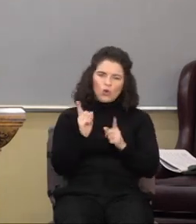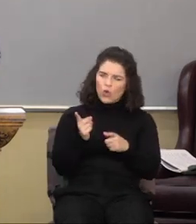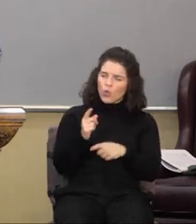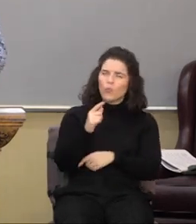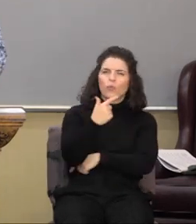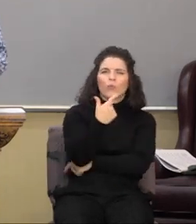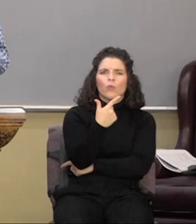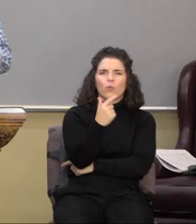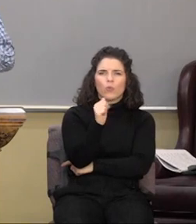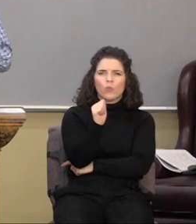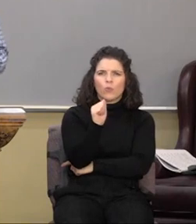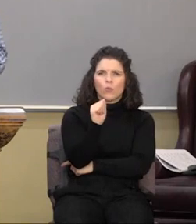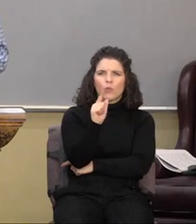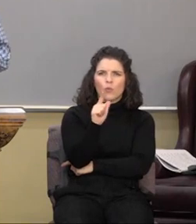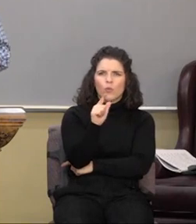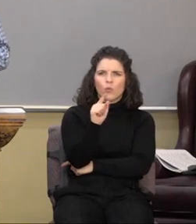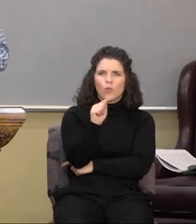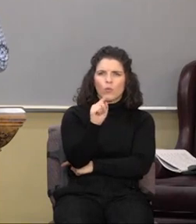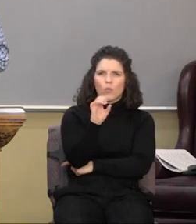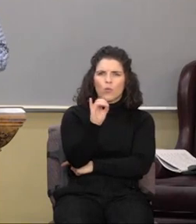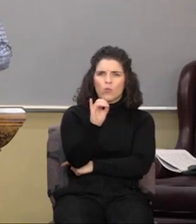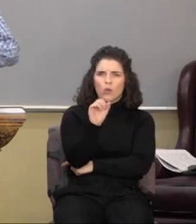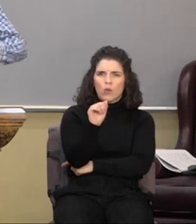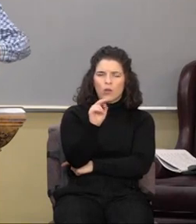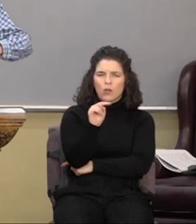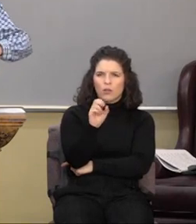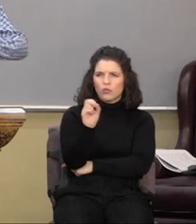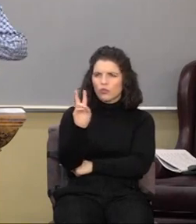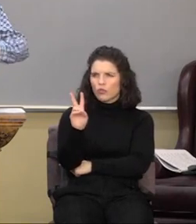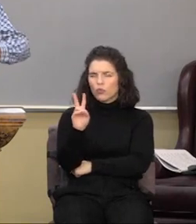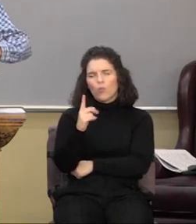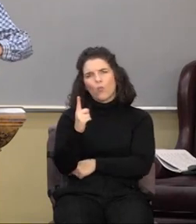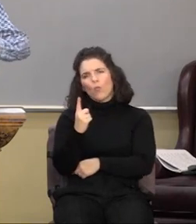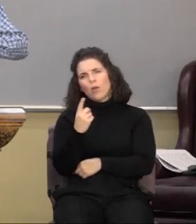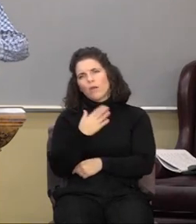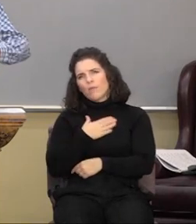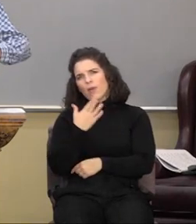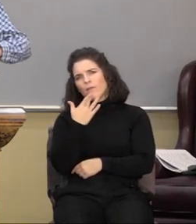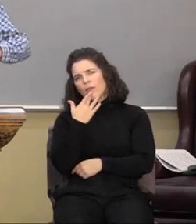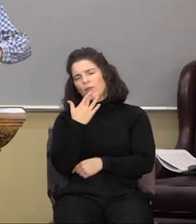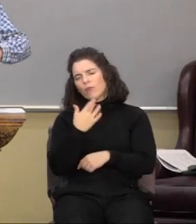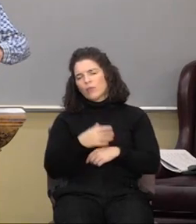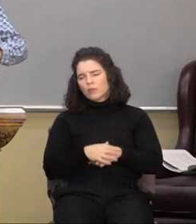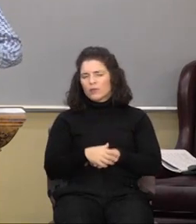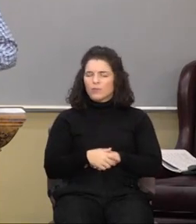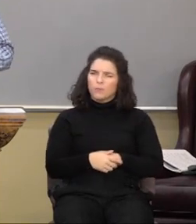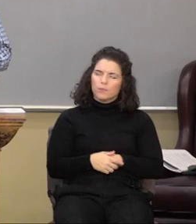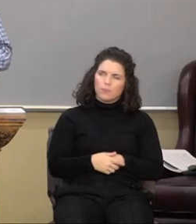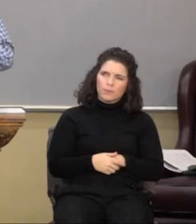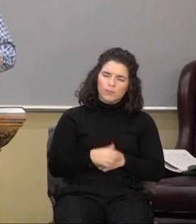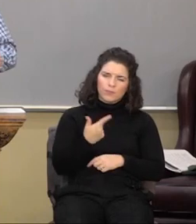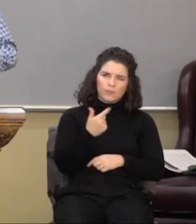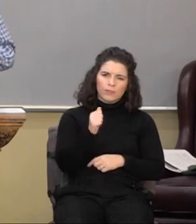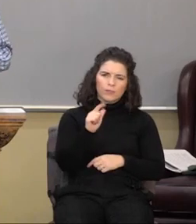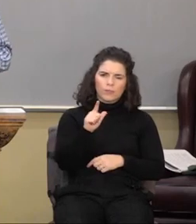Galatians chapter two. This one. One of my favorite Galatians chapter two. Galatians chapter two.